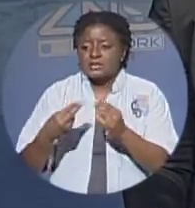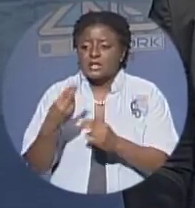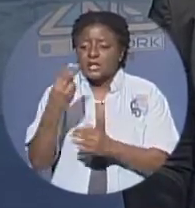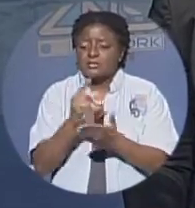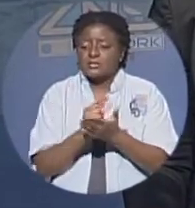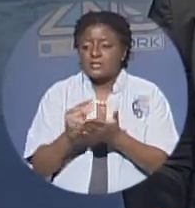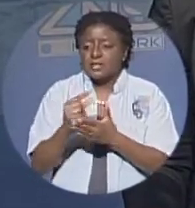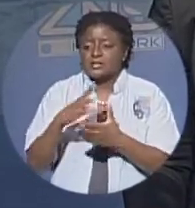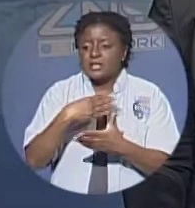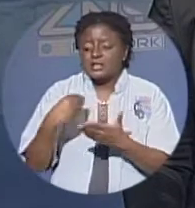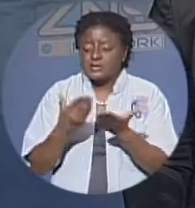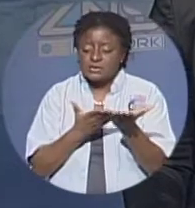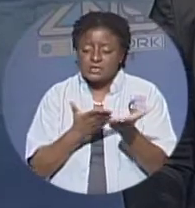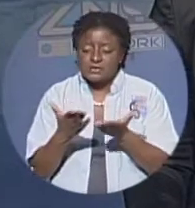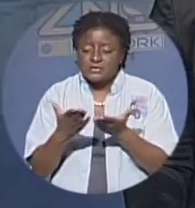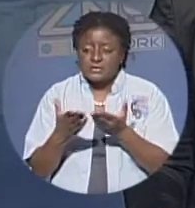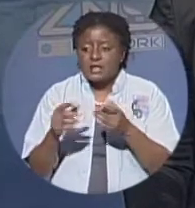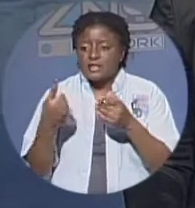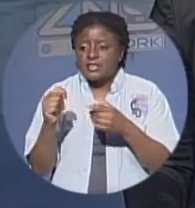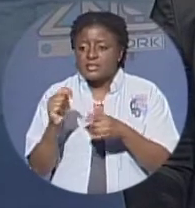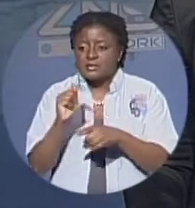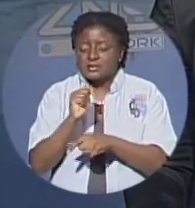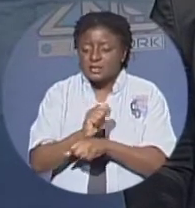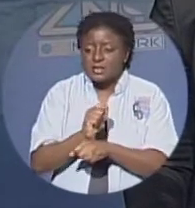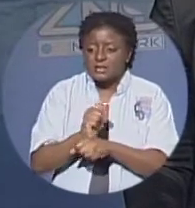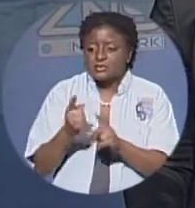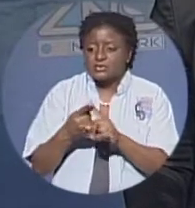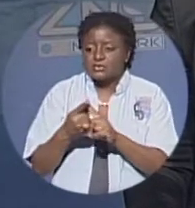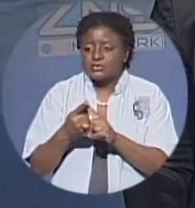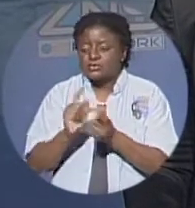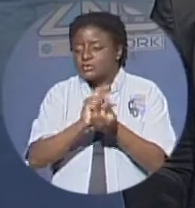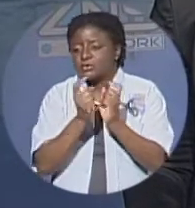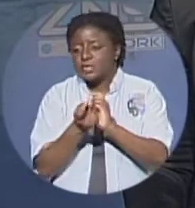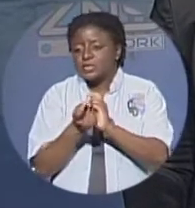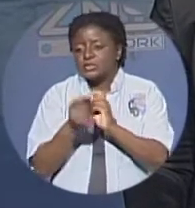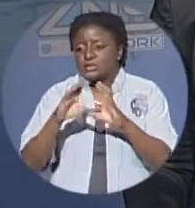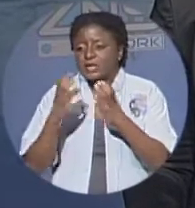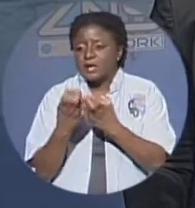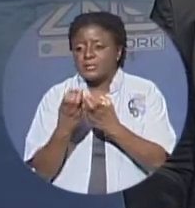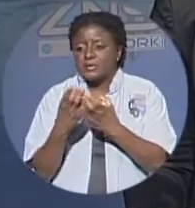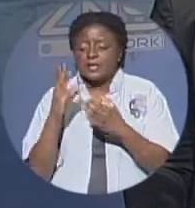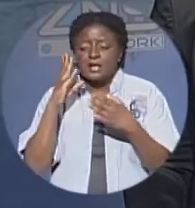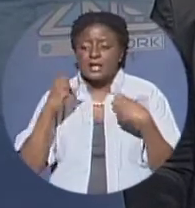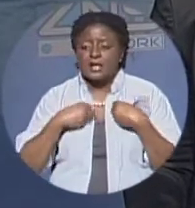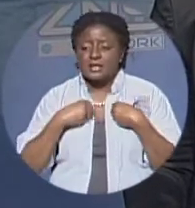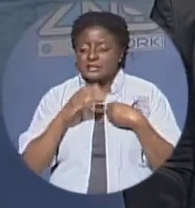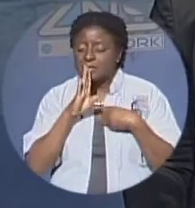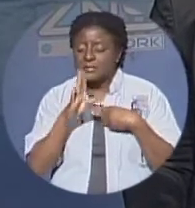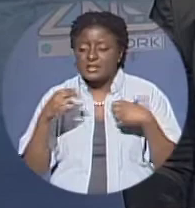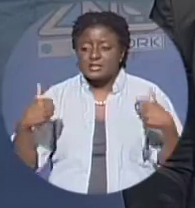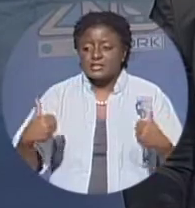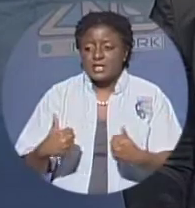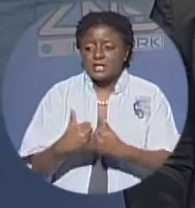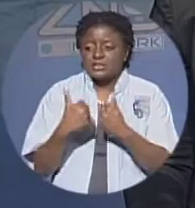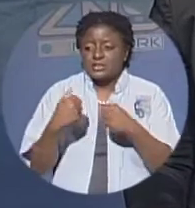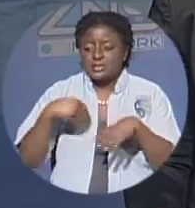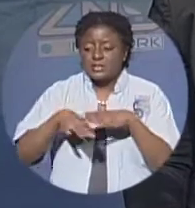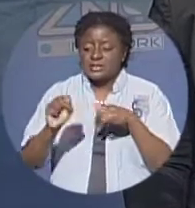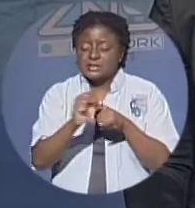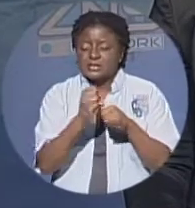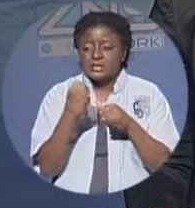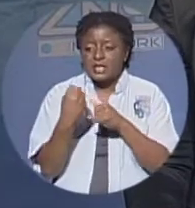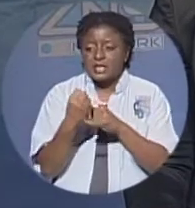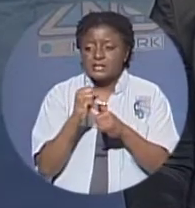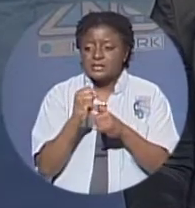being offered they also say the task to reshape the company has been challenging both in terms of size and operations in fact